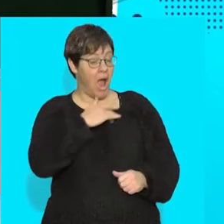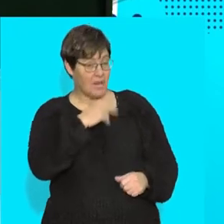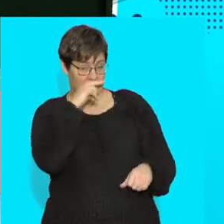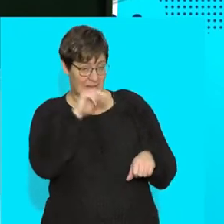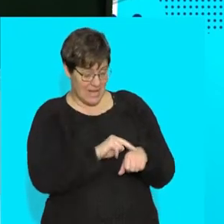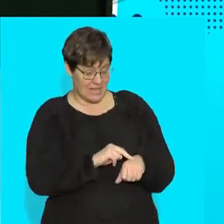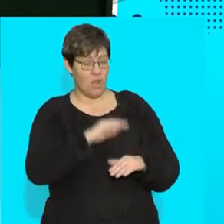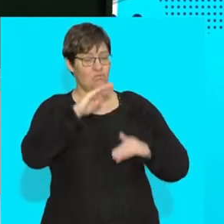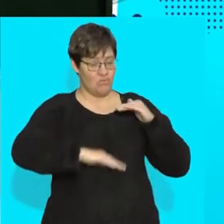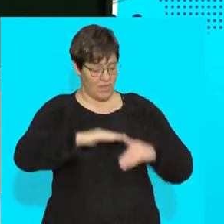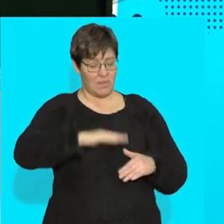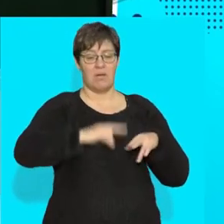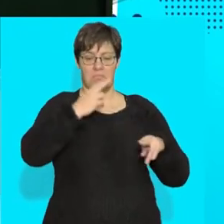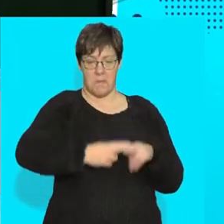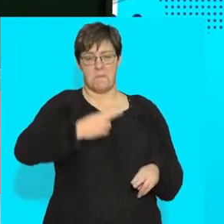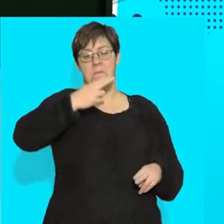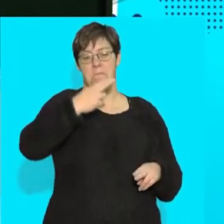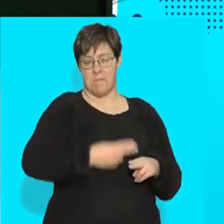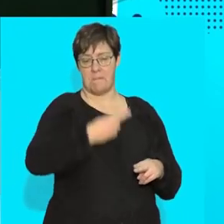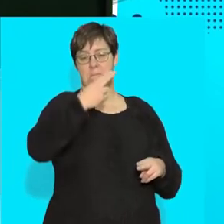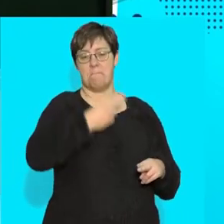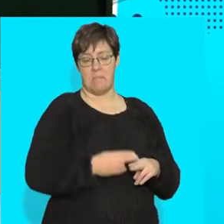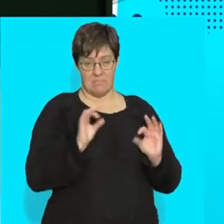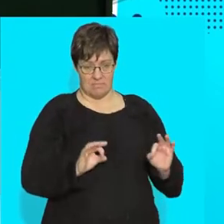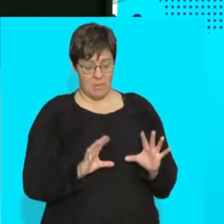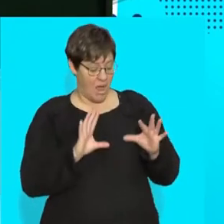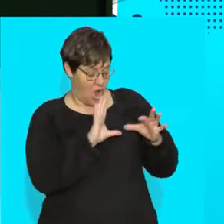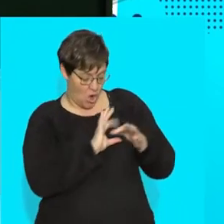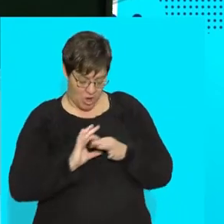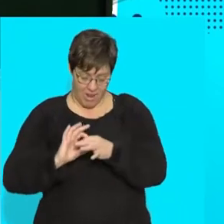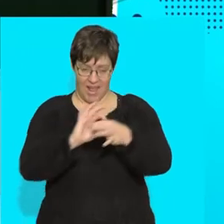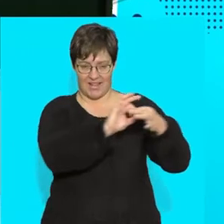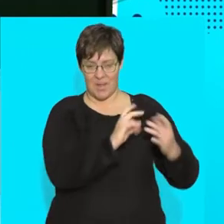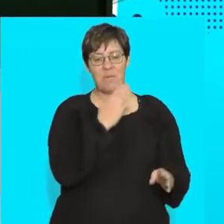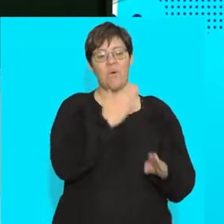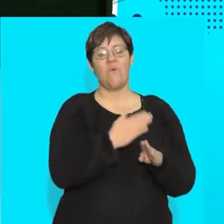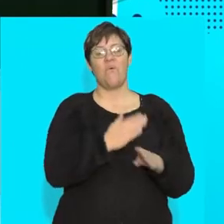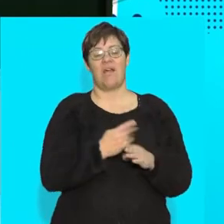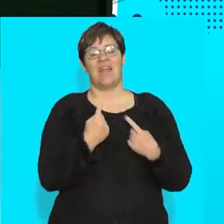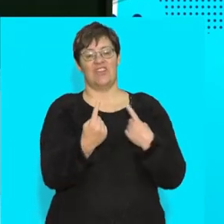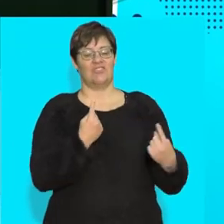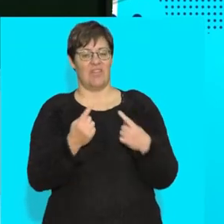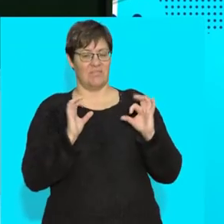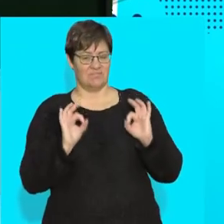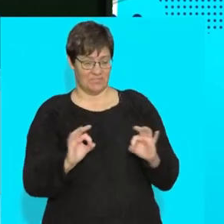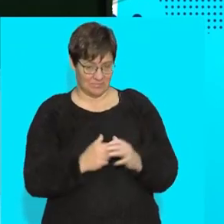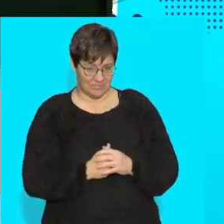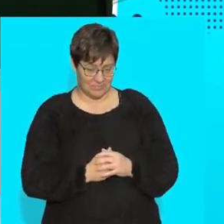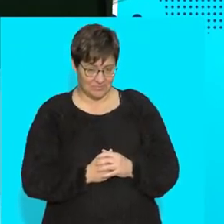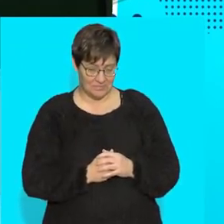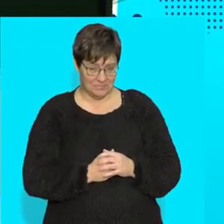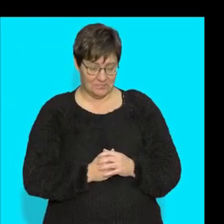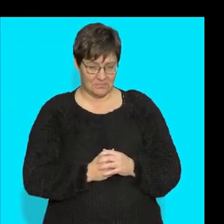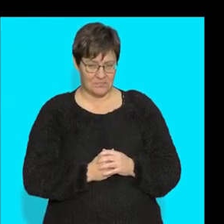do? It needs to work on a rhythm. So if I'm connected, I can work with each other for a good